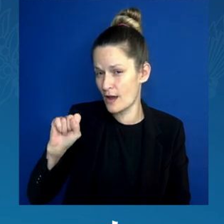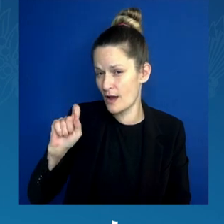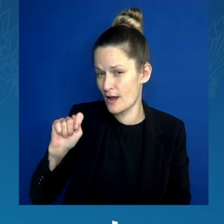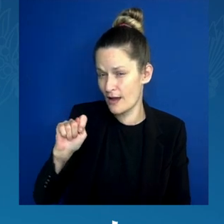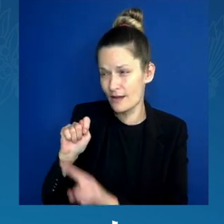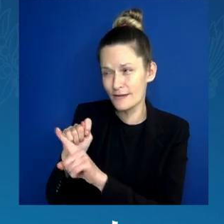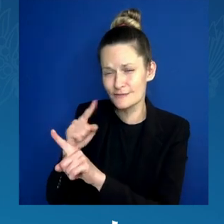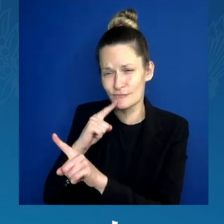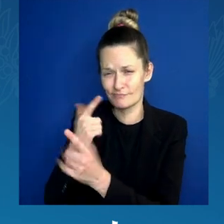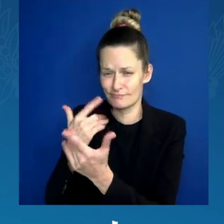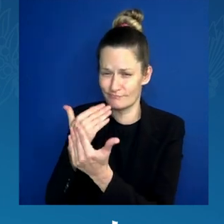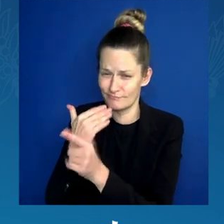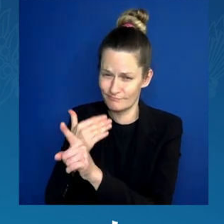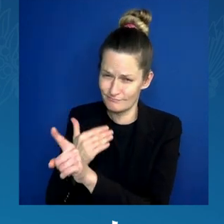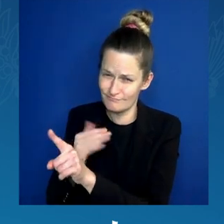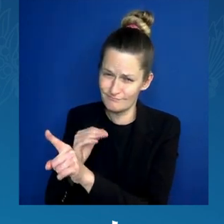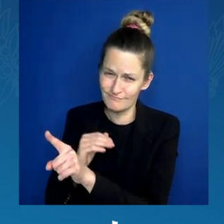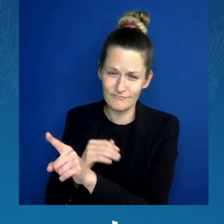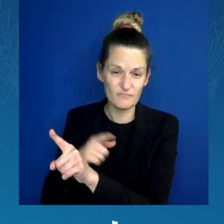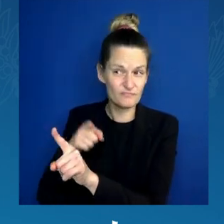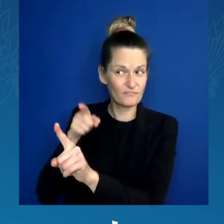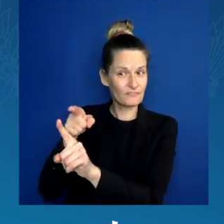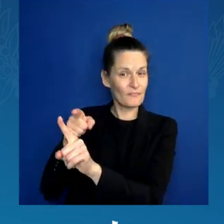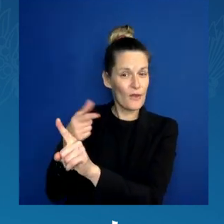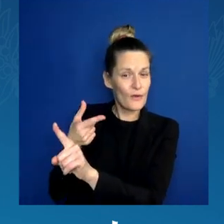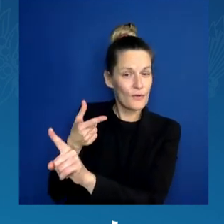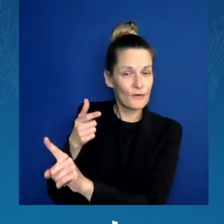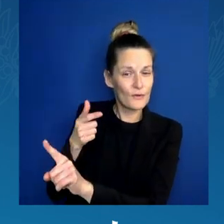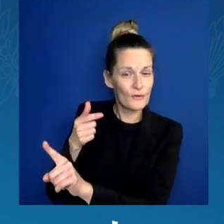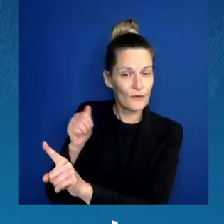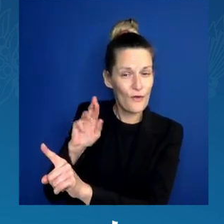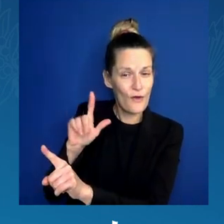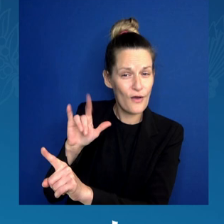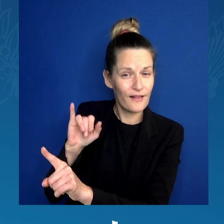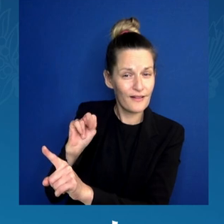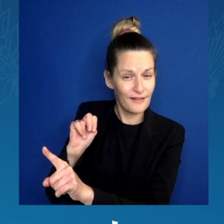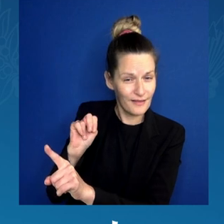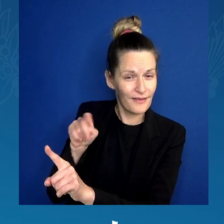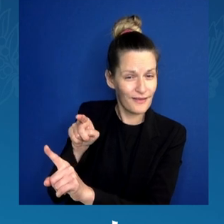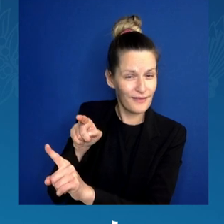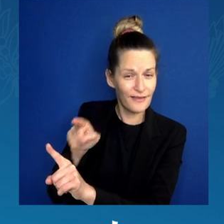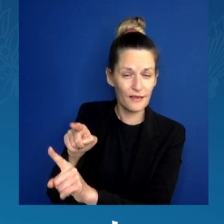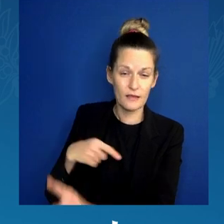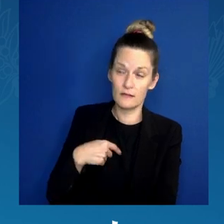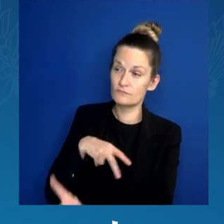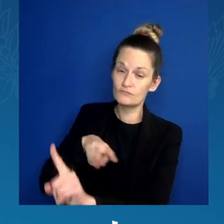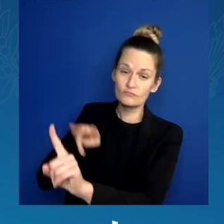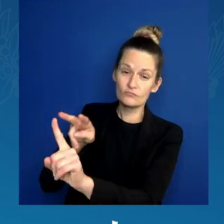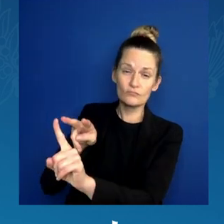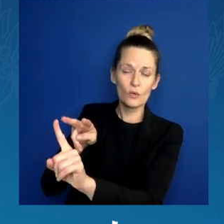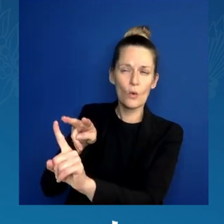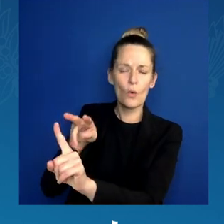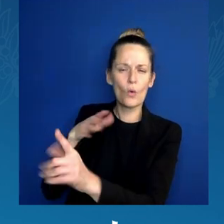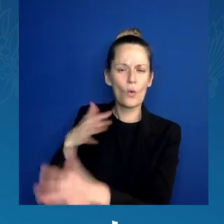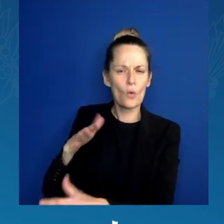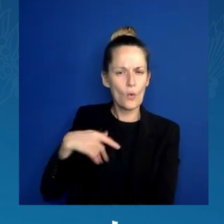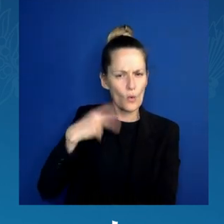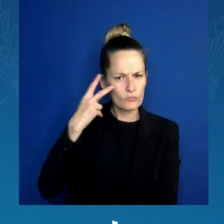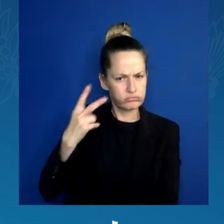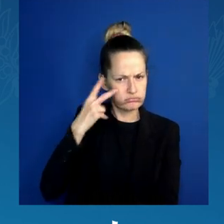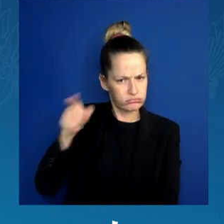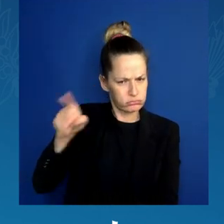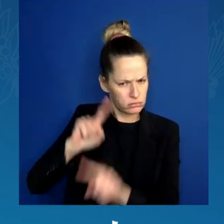who is truly — I've seen him in all kinds of situations where he is always fighting for the people of this state and a